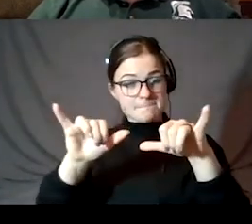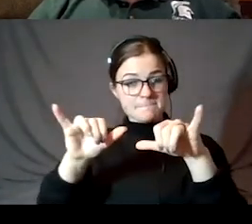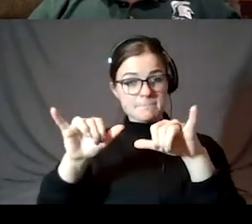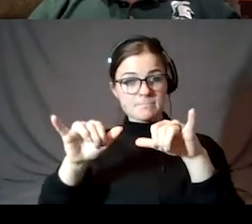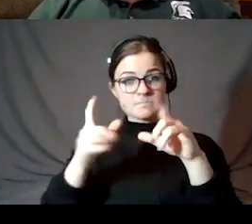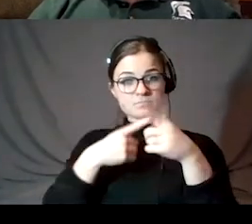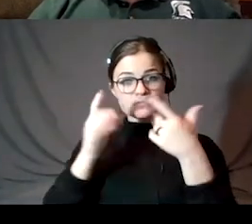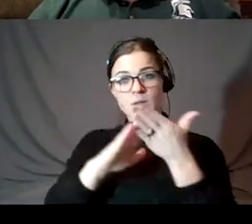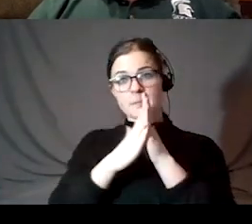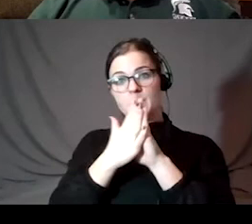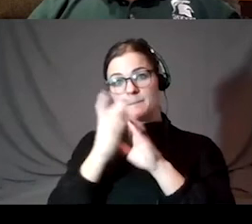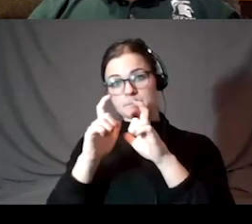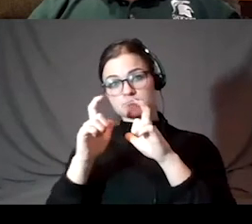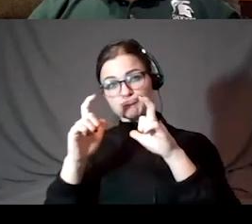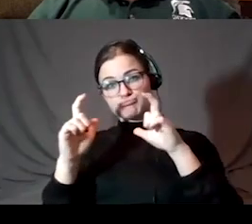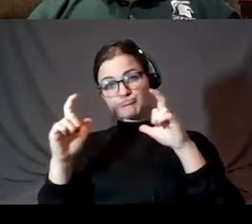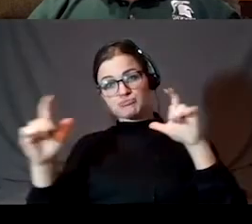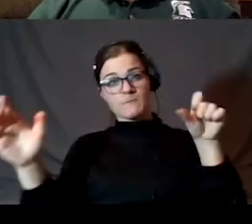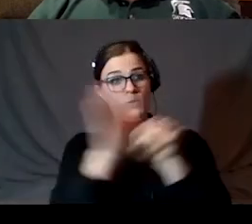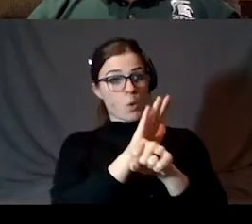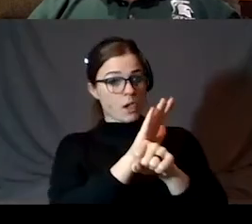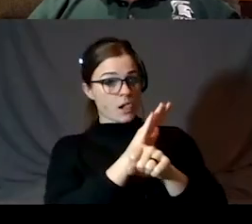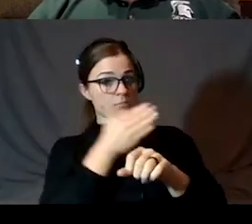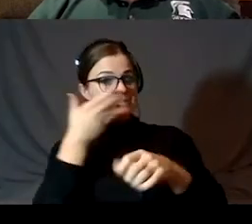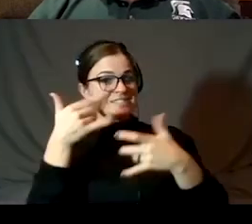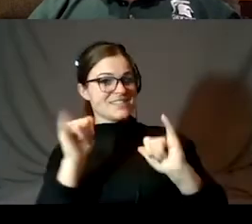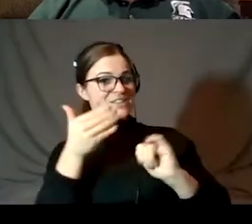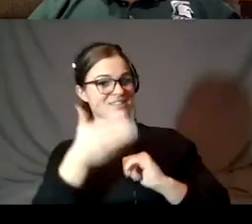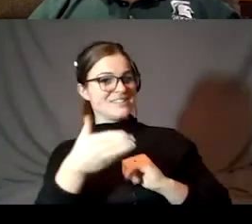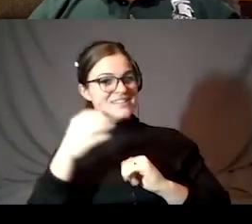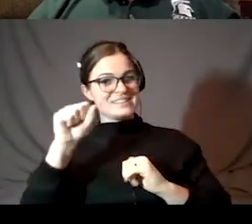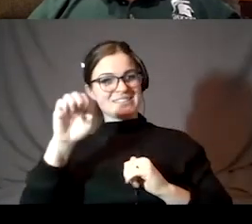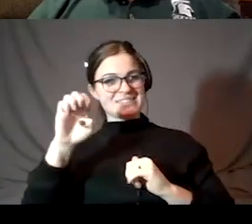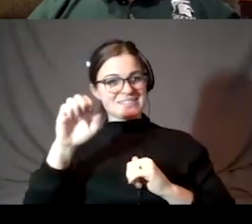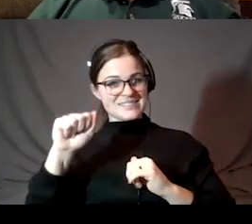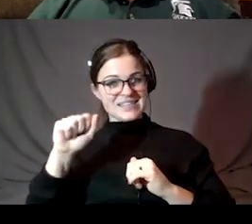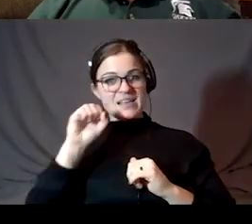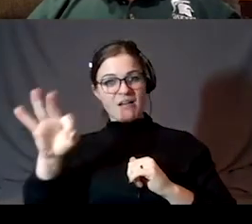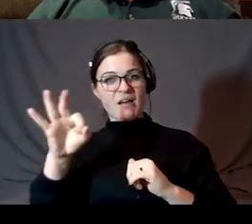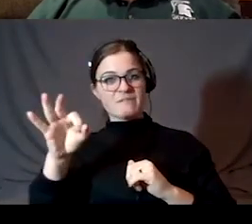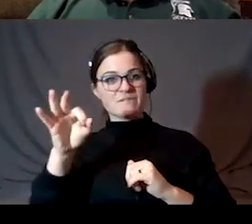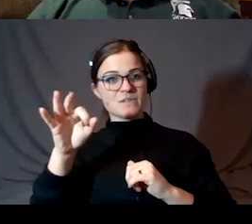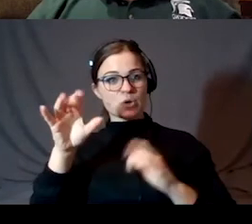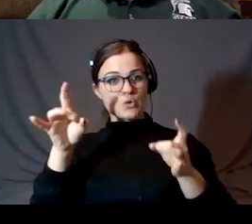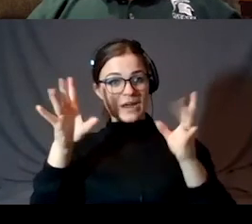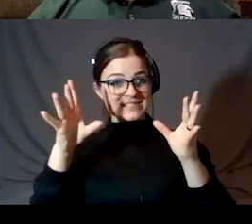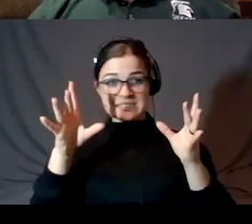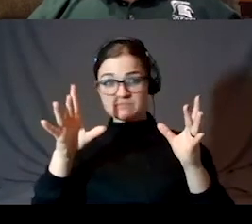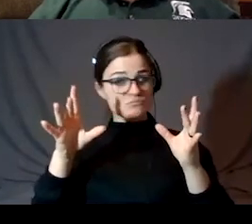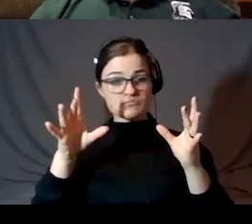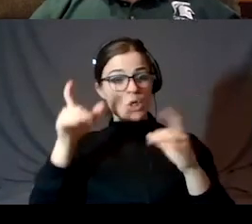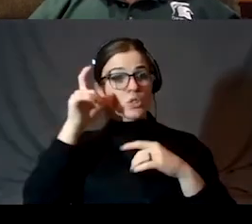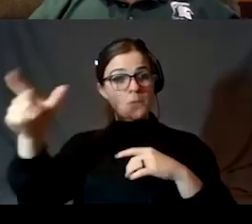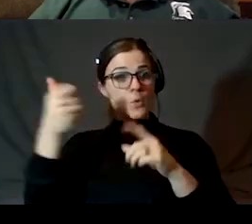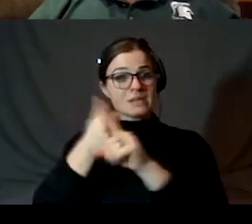gibbous phase and gets to full, there is the sea of crises still. It isn't moving, which